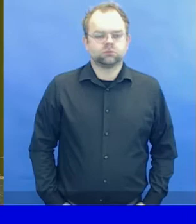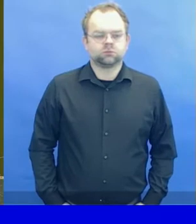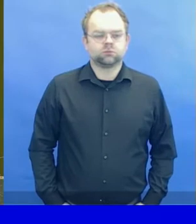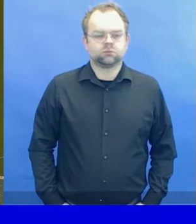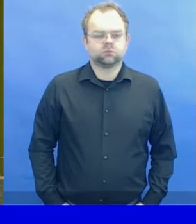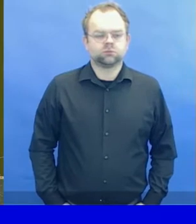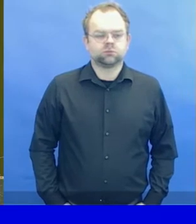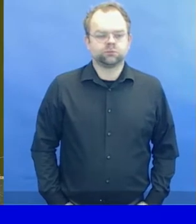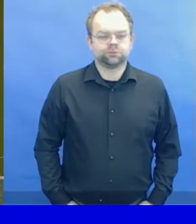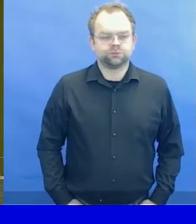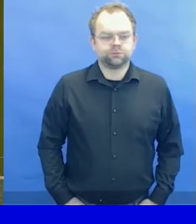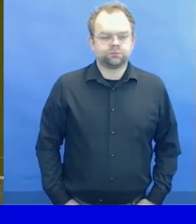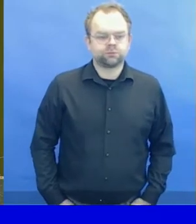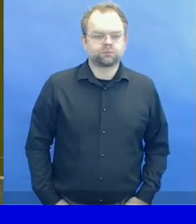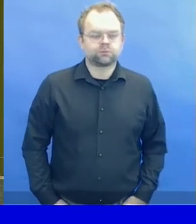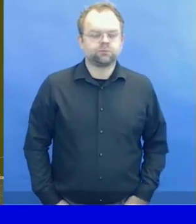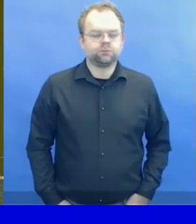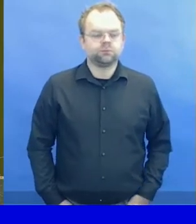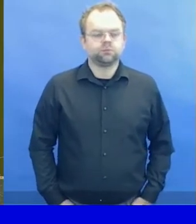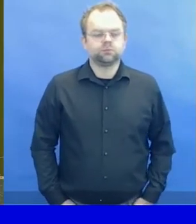Buenos días.